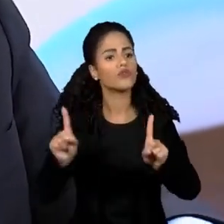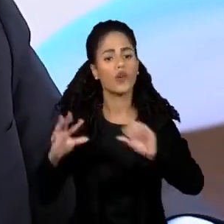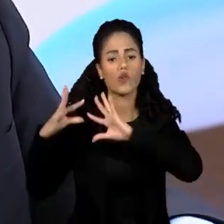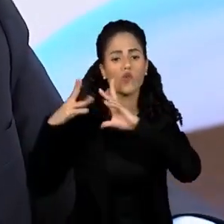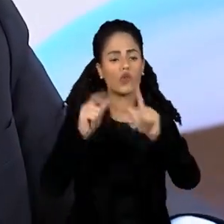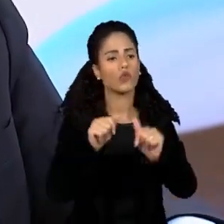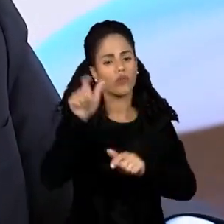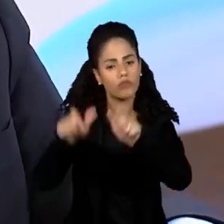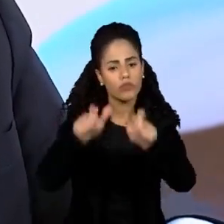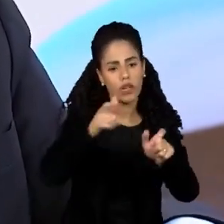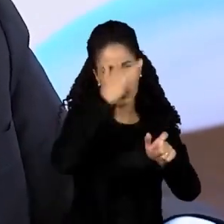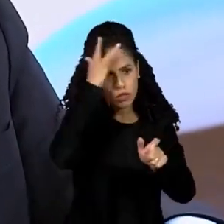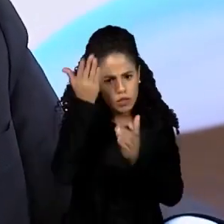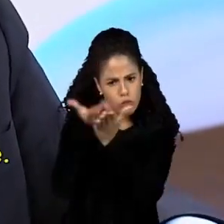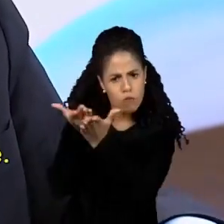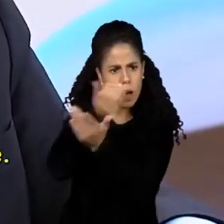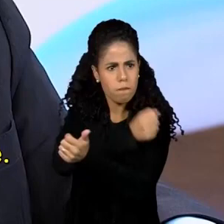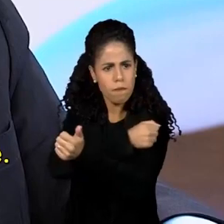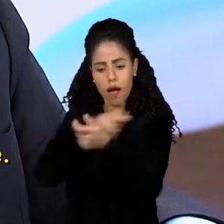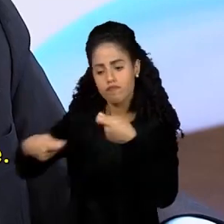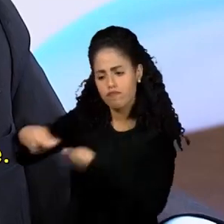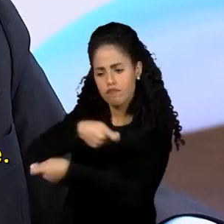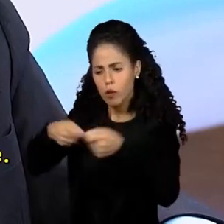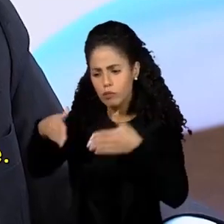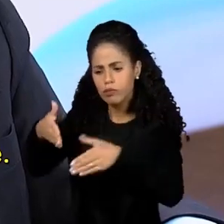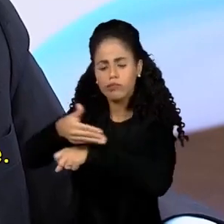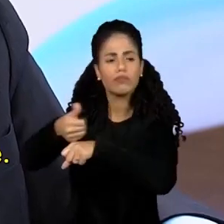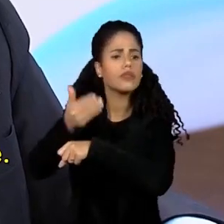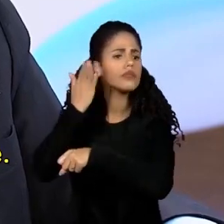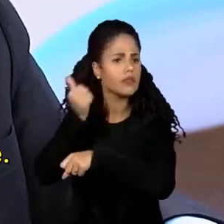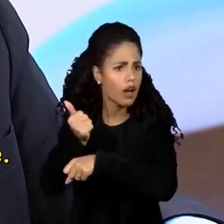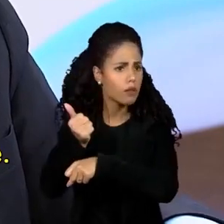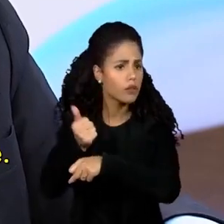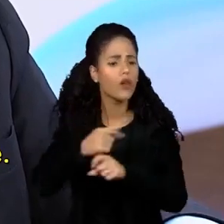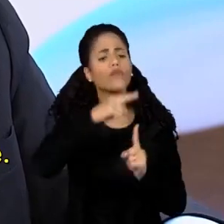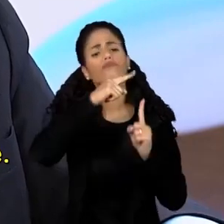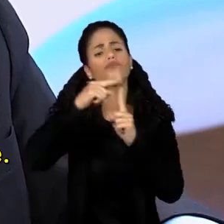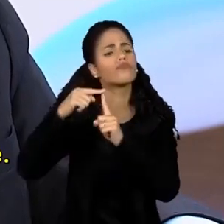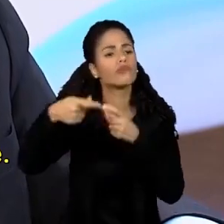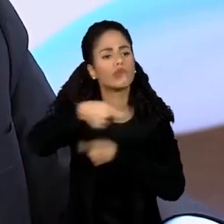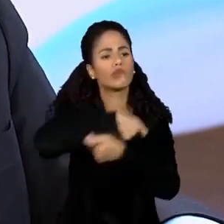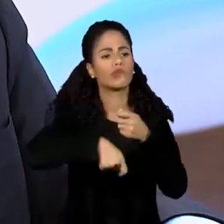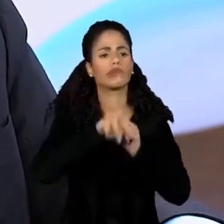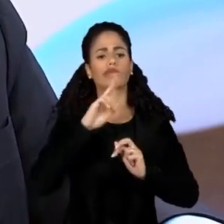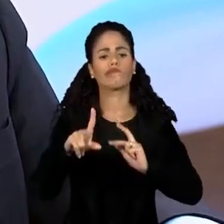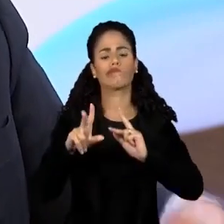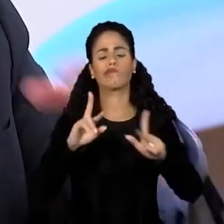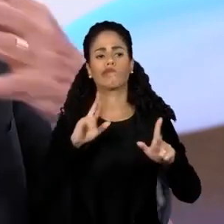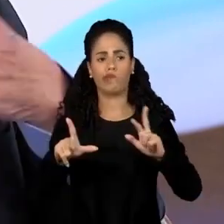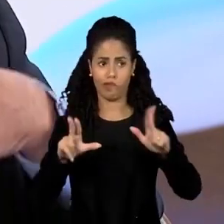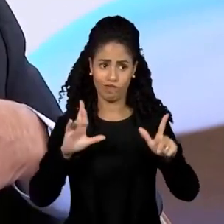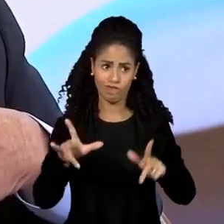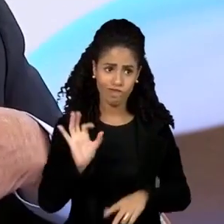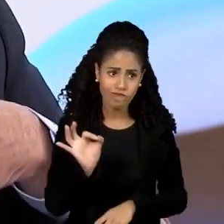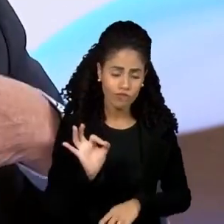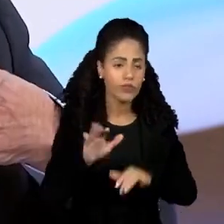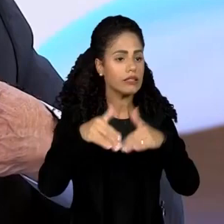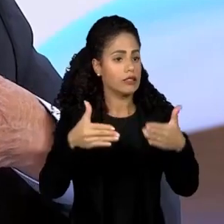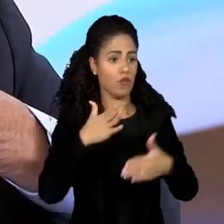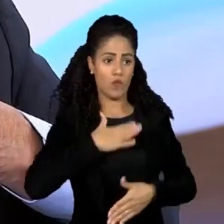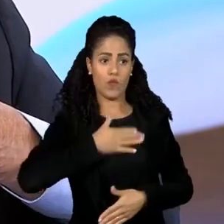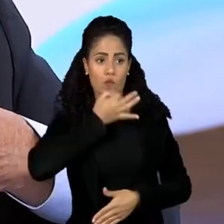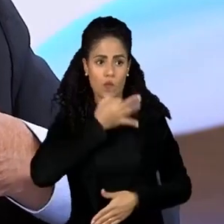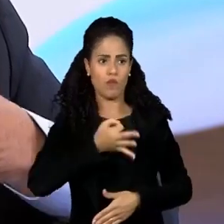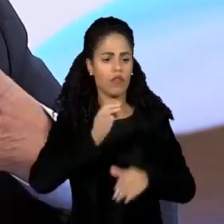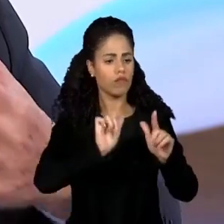economics reads about. It's a very different kind of economy. So to me, one